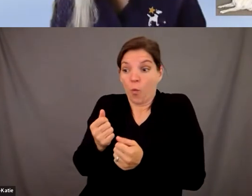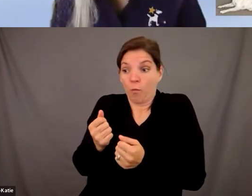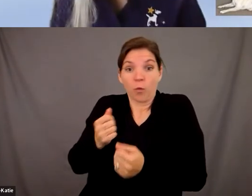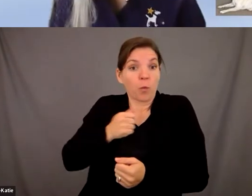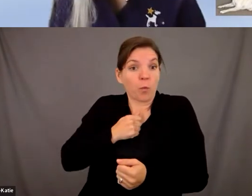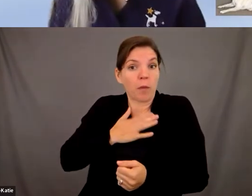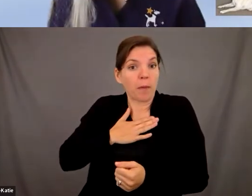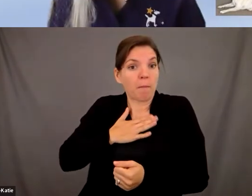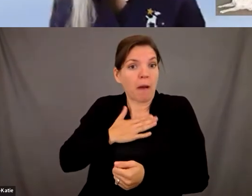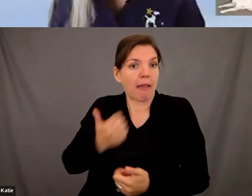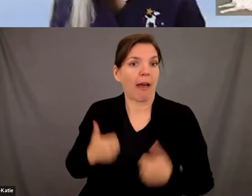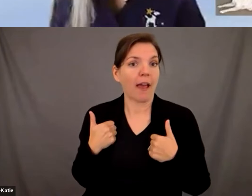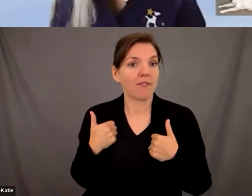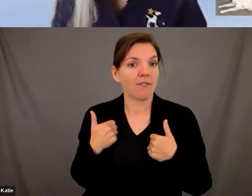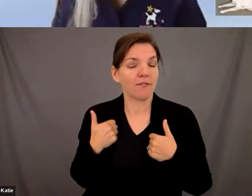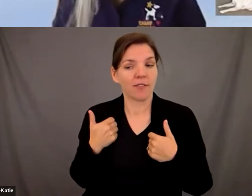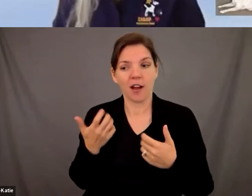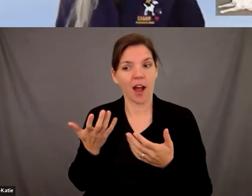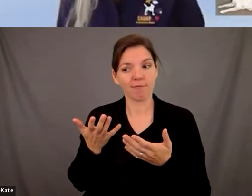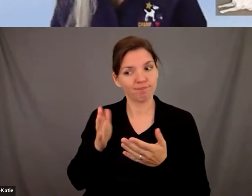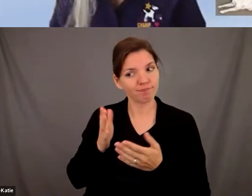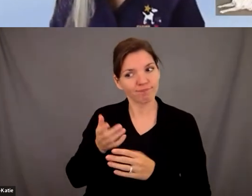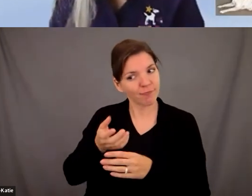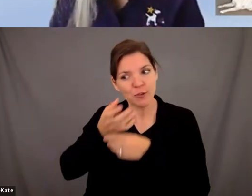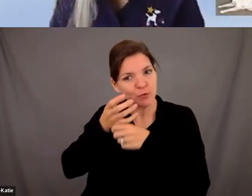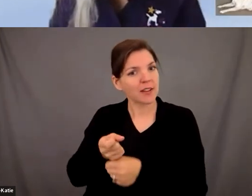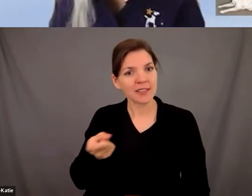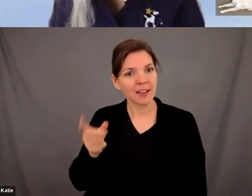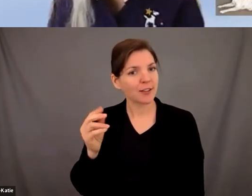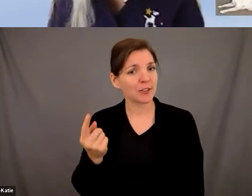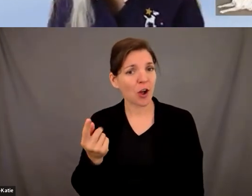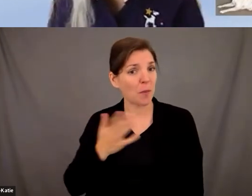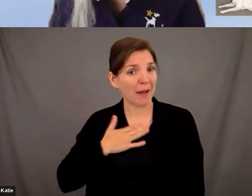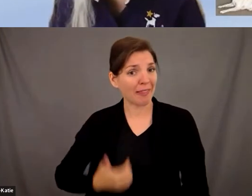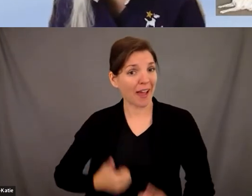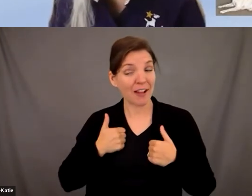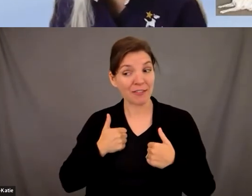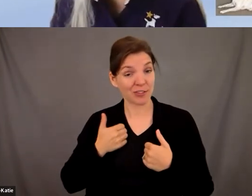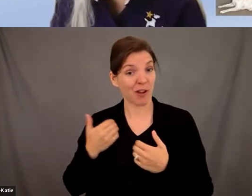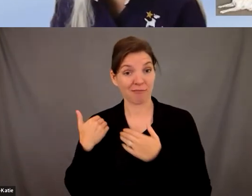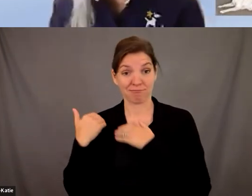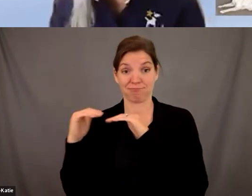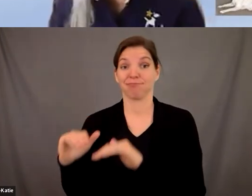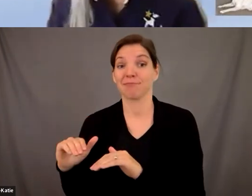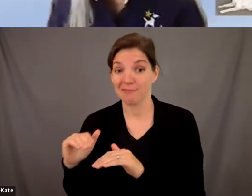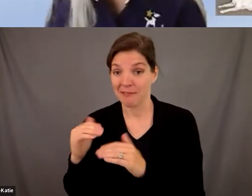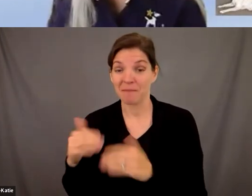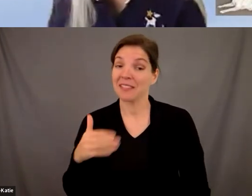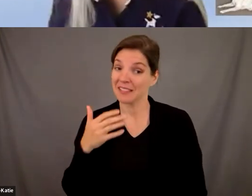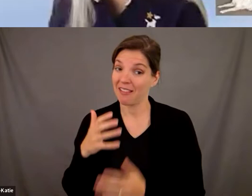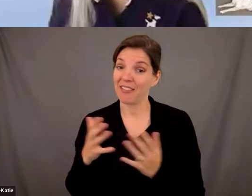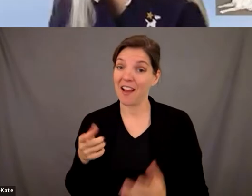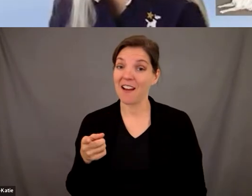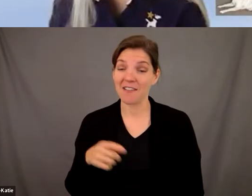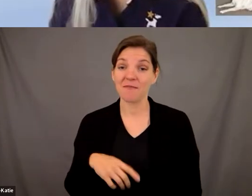hands is not the right word it would be the pause right um so basically that's what he's in charge of um and then he just makes navigating through